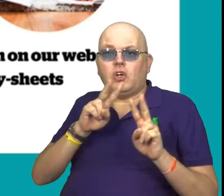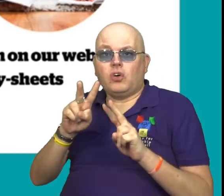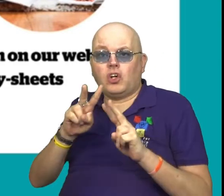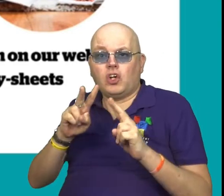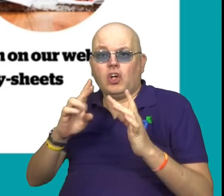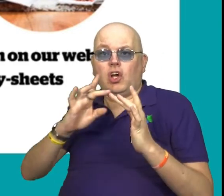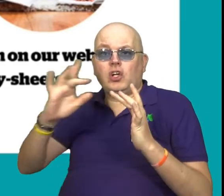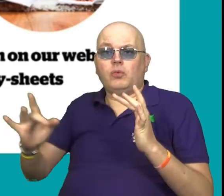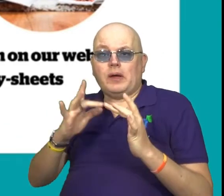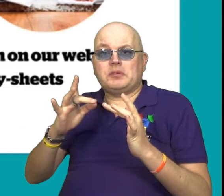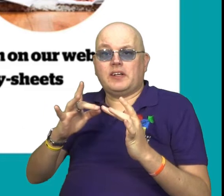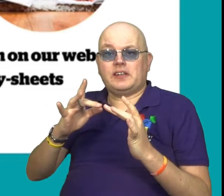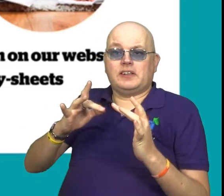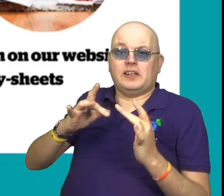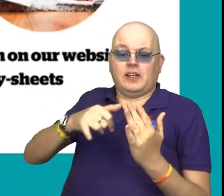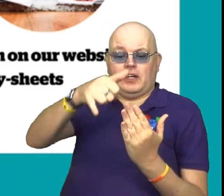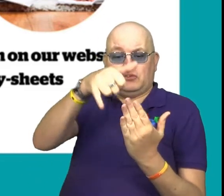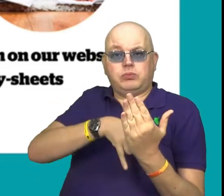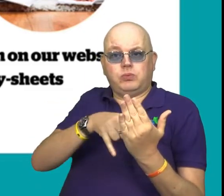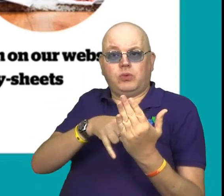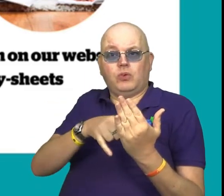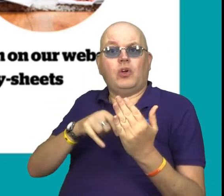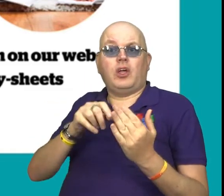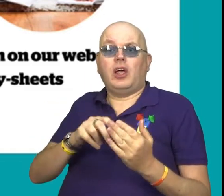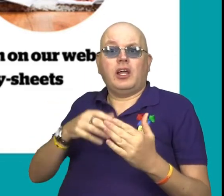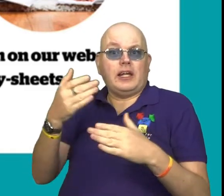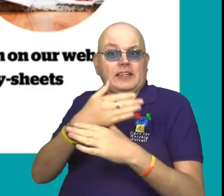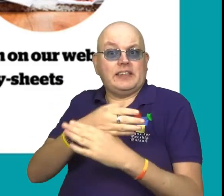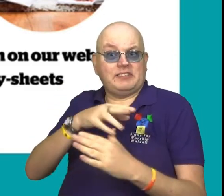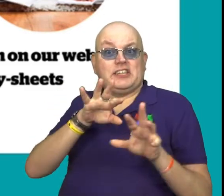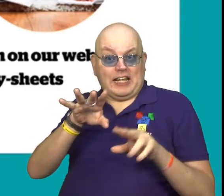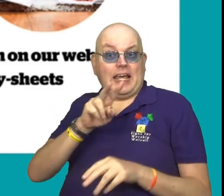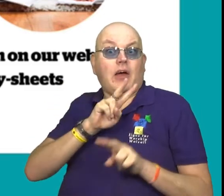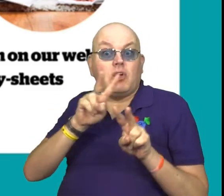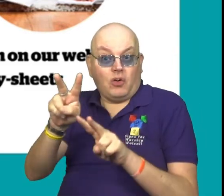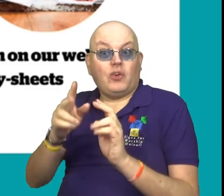Take a look at the activities that can be found on our activity sheets on the website.